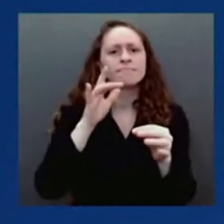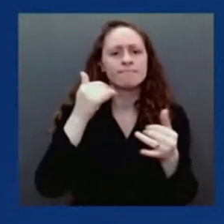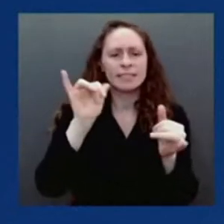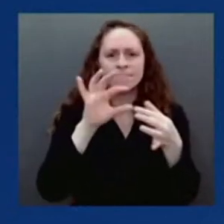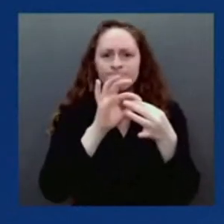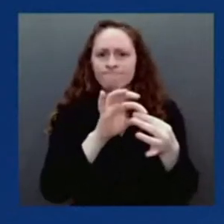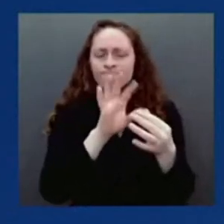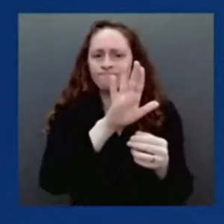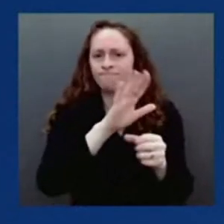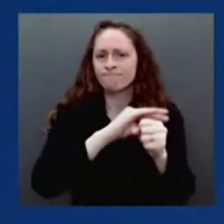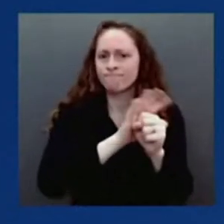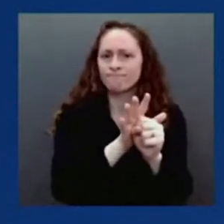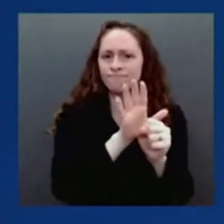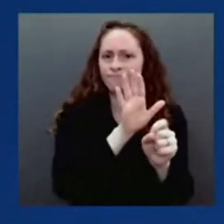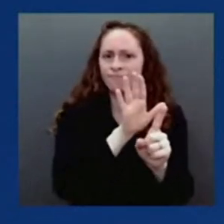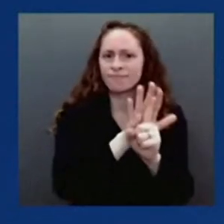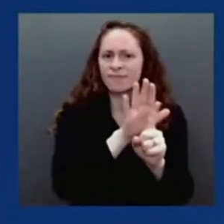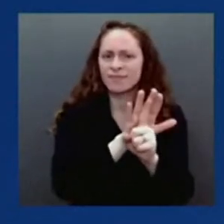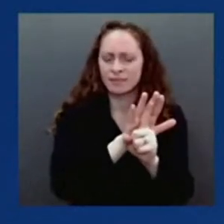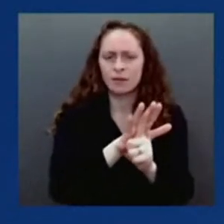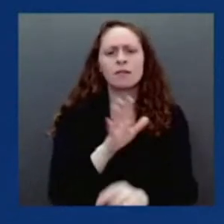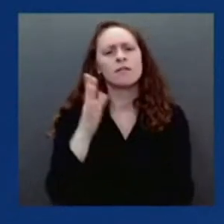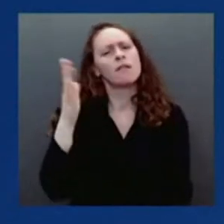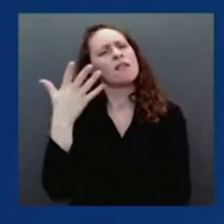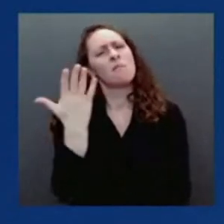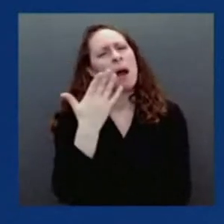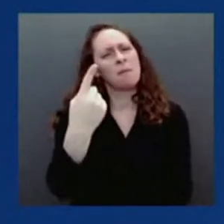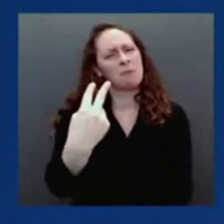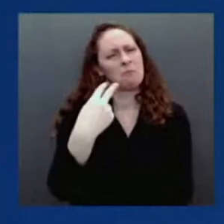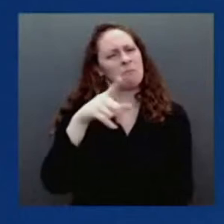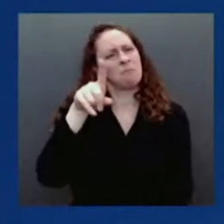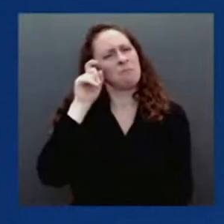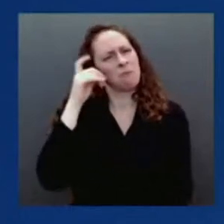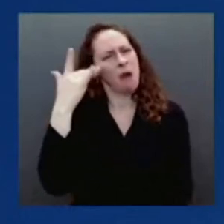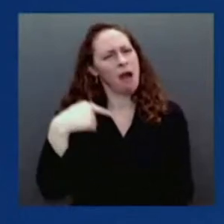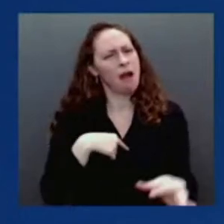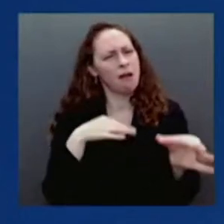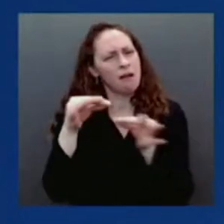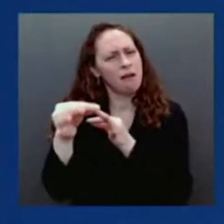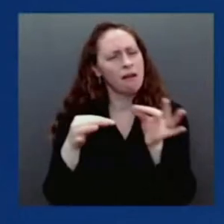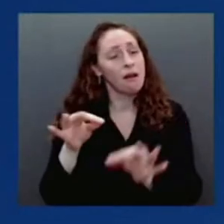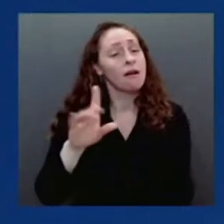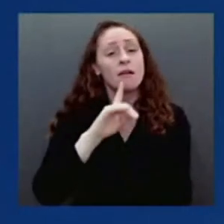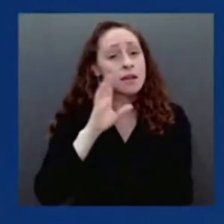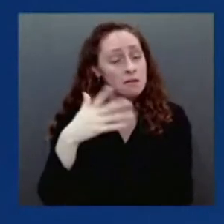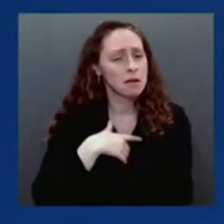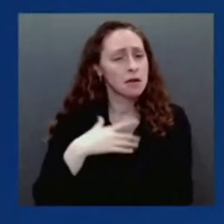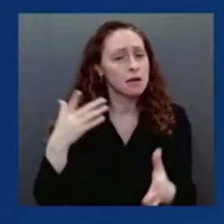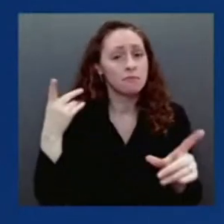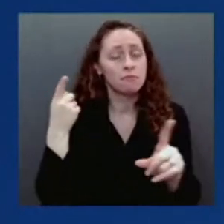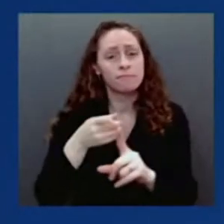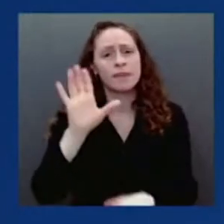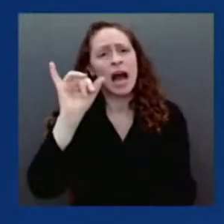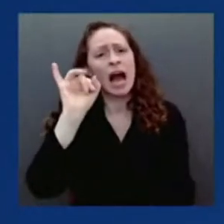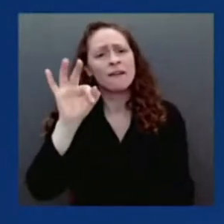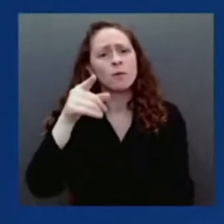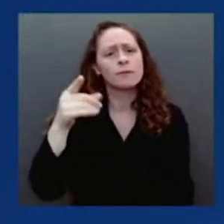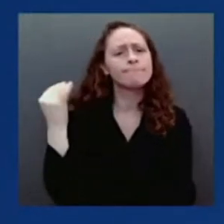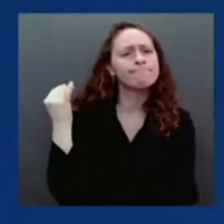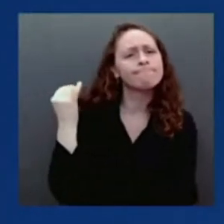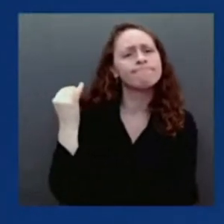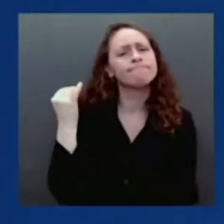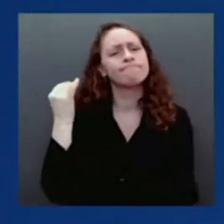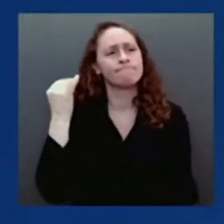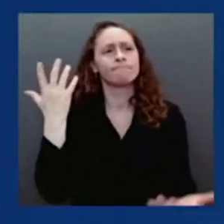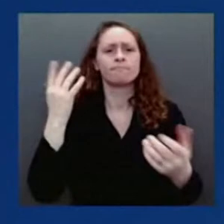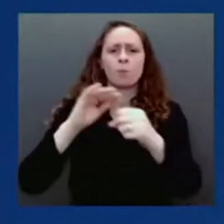entirety of the coronavirus phylogenetic tree, it would be unreasonable to think we're